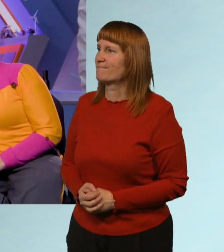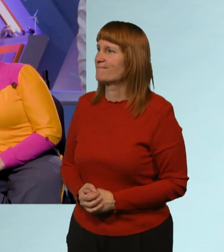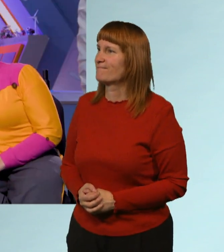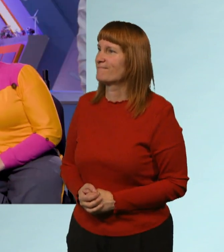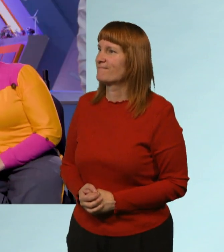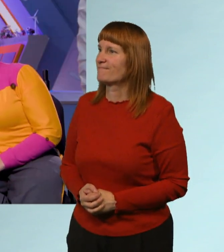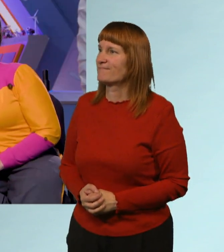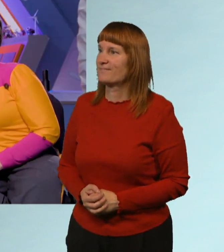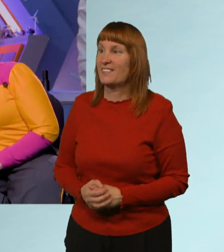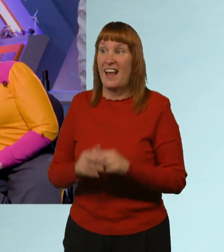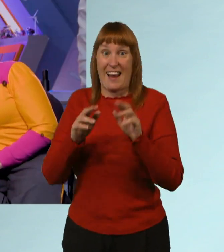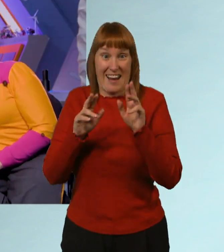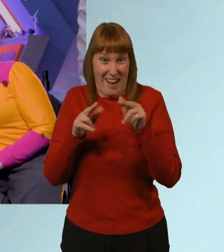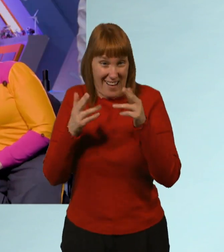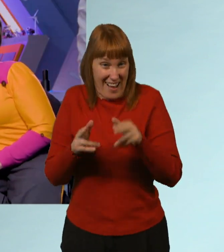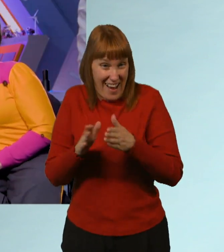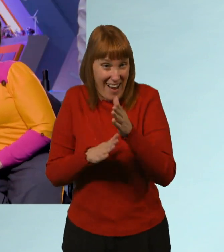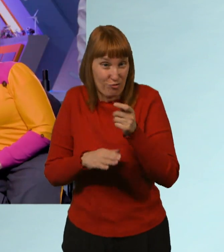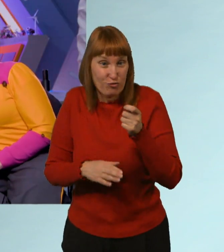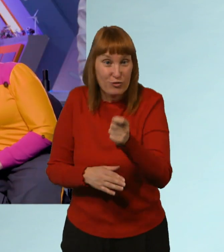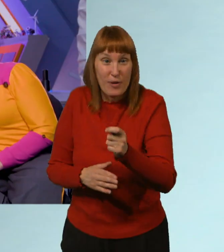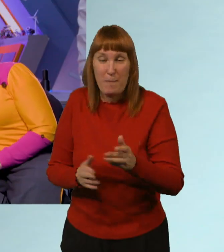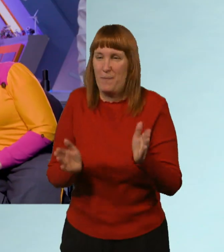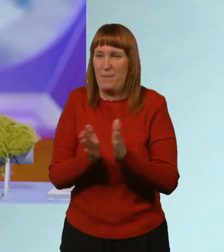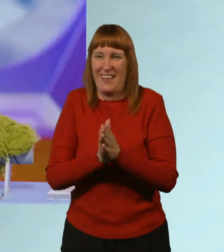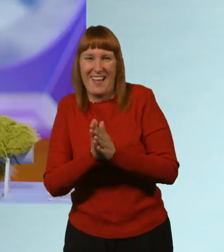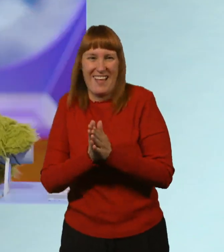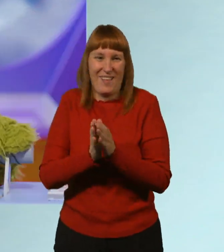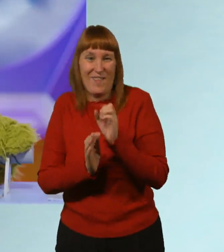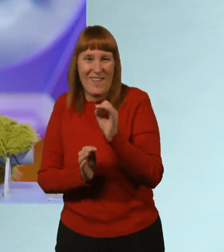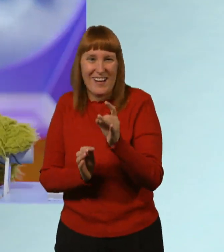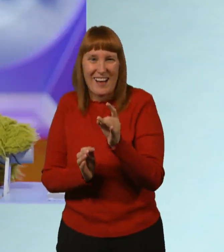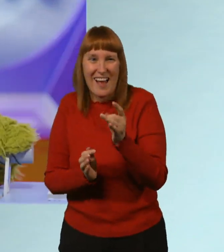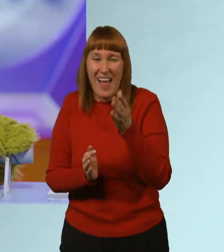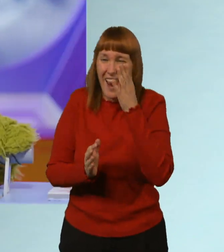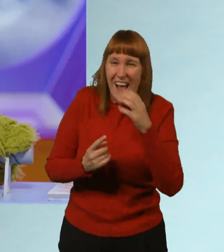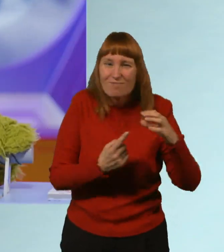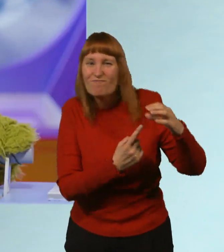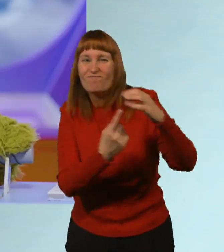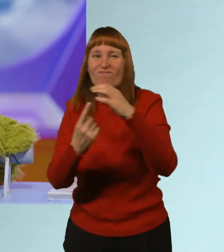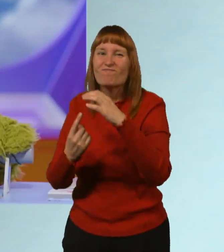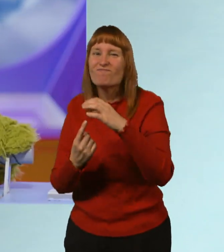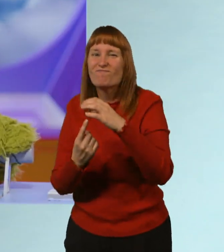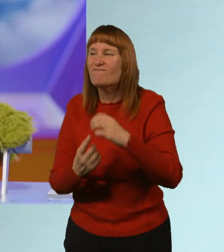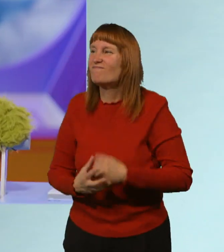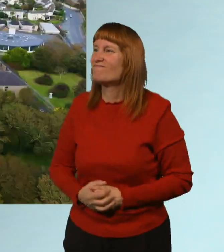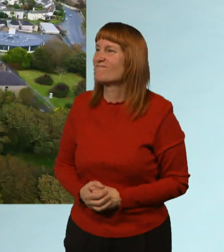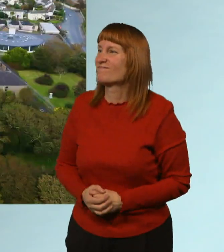All right, Zoom. Now it's time to go on our trip. Ha-ha! Ultimate curiosity? Let's zoom around!